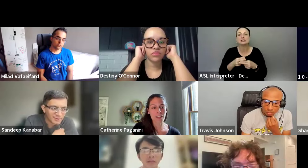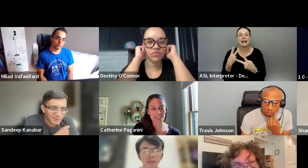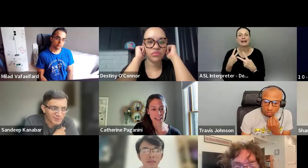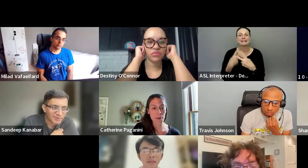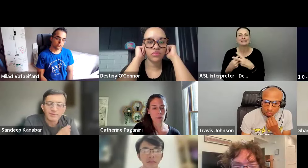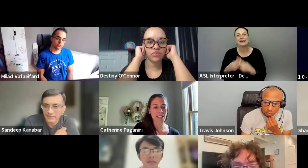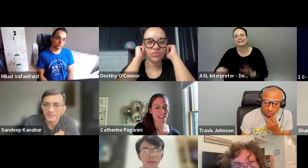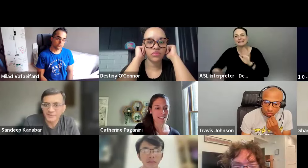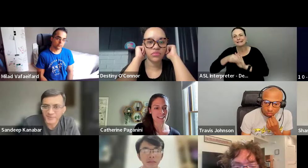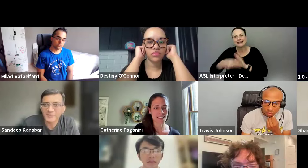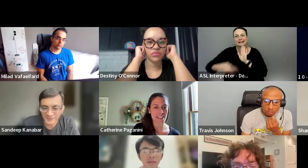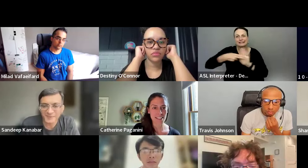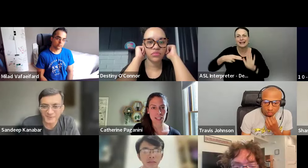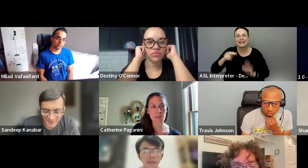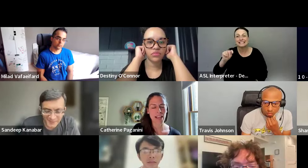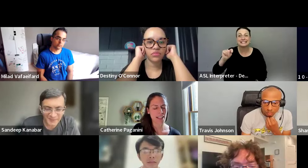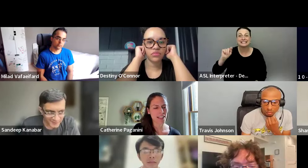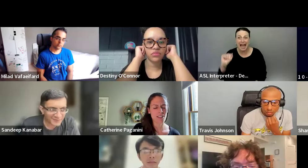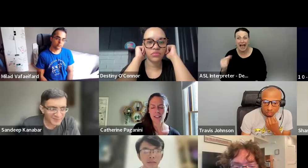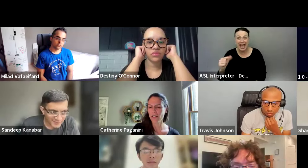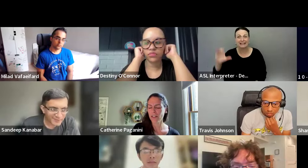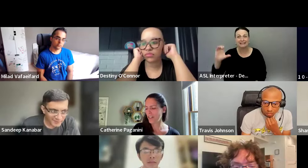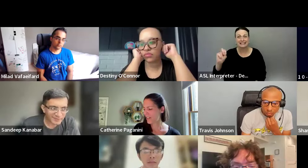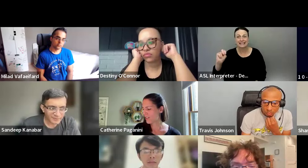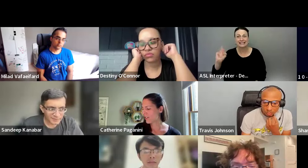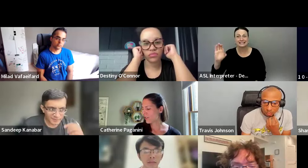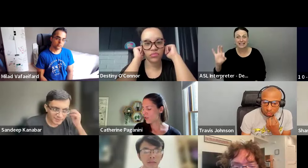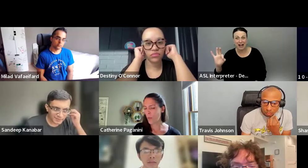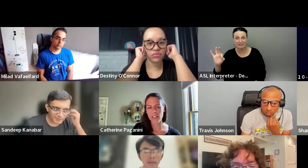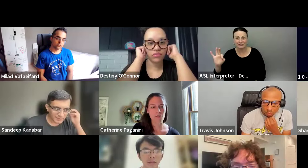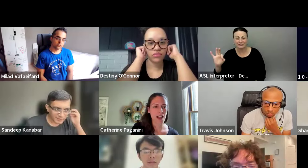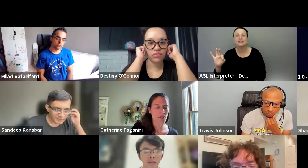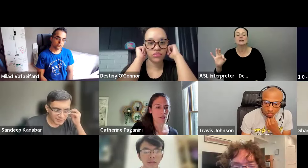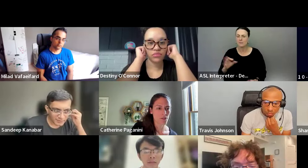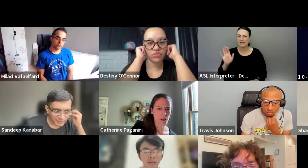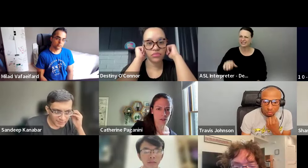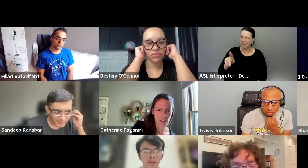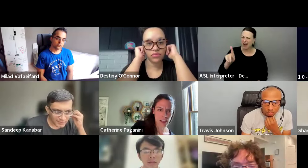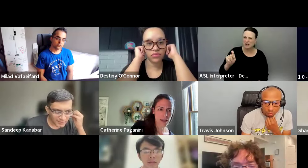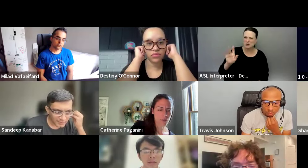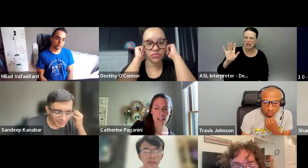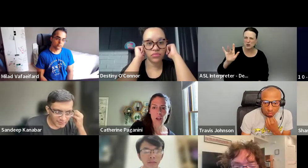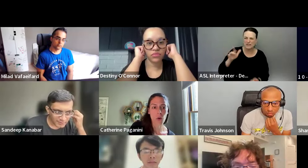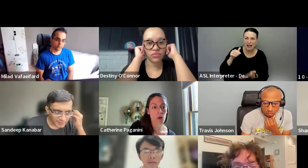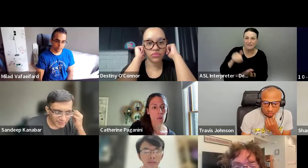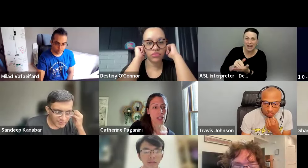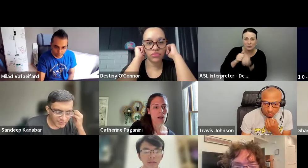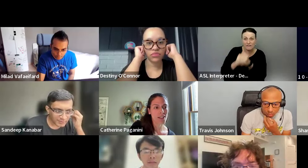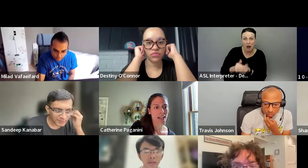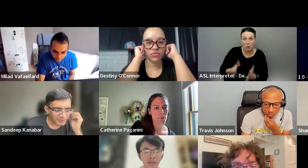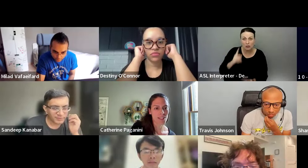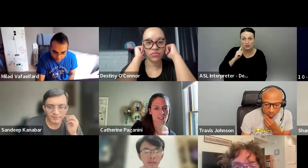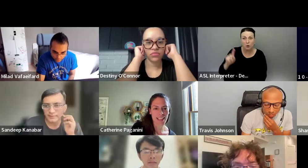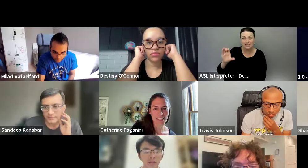leverage them, right. As, as Sandeep said, I think there's 125,000 followers they have. Right. So